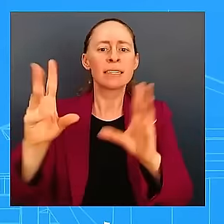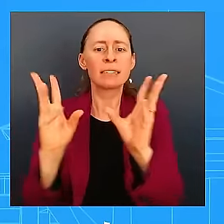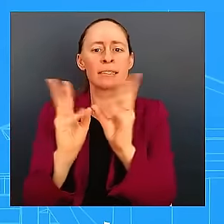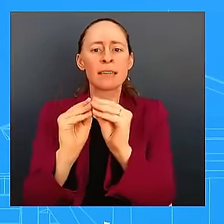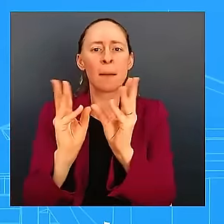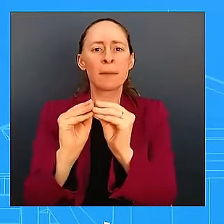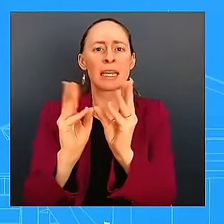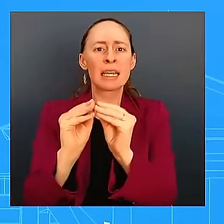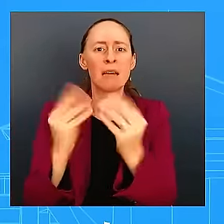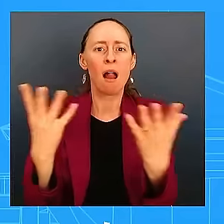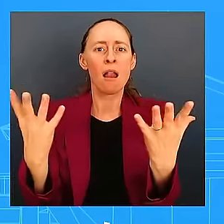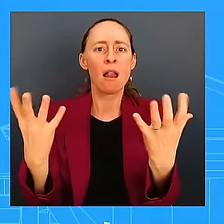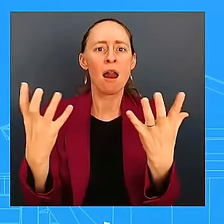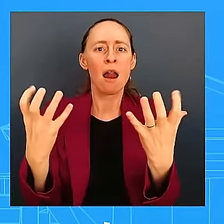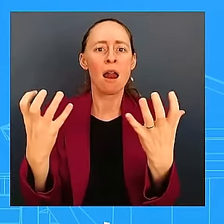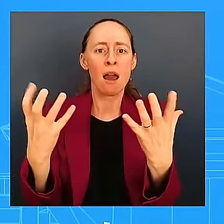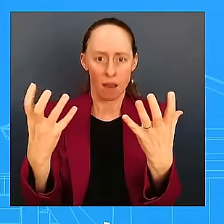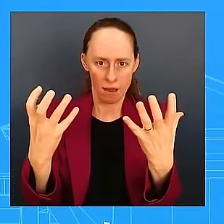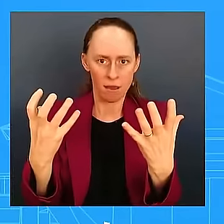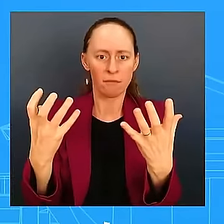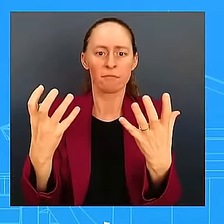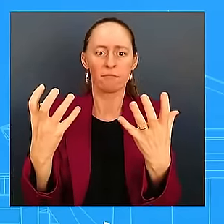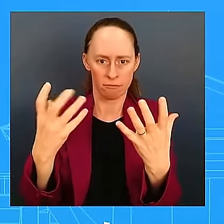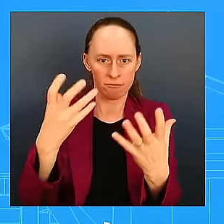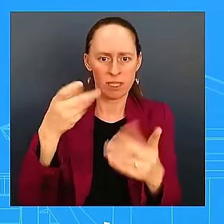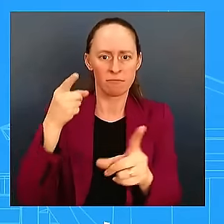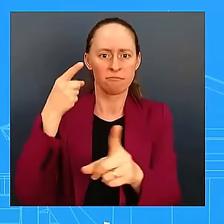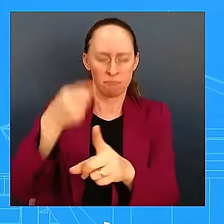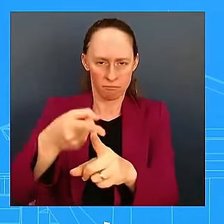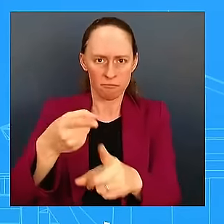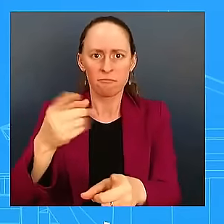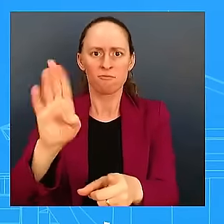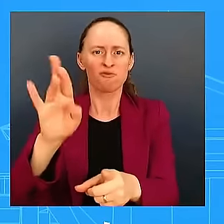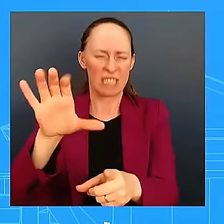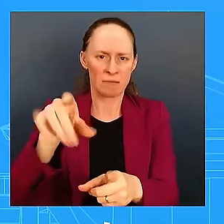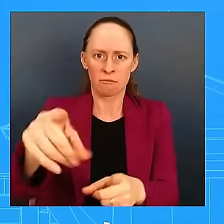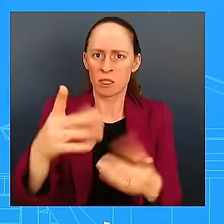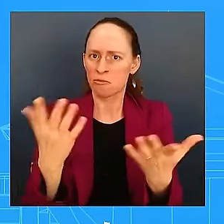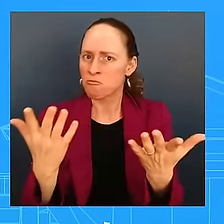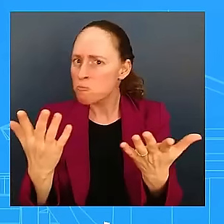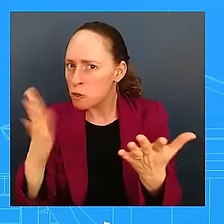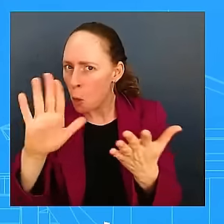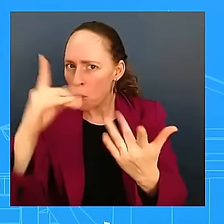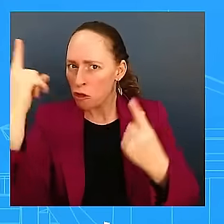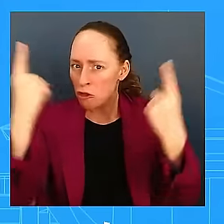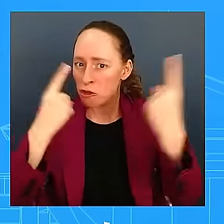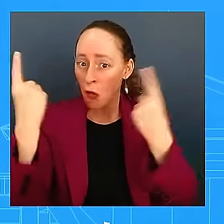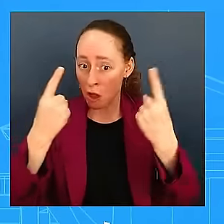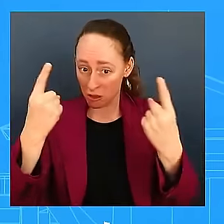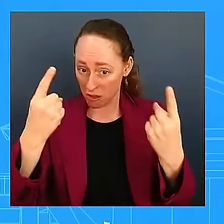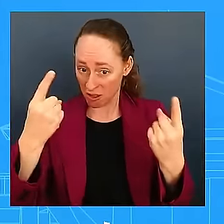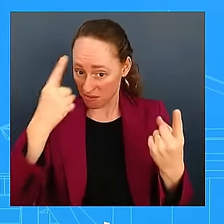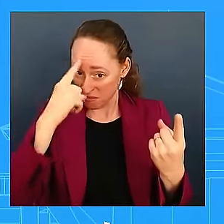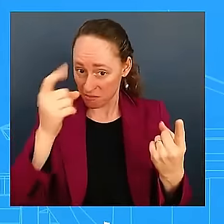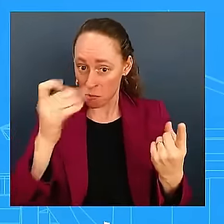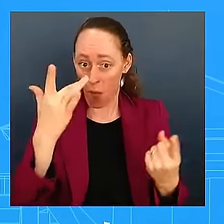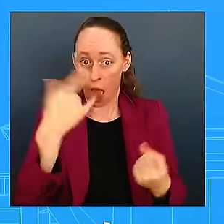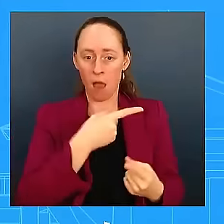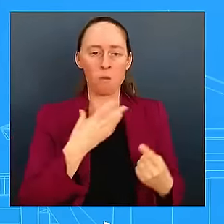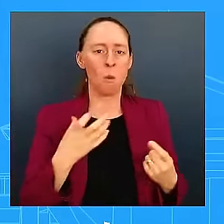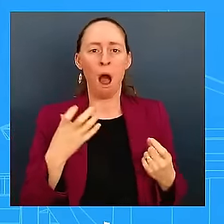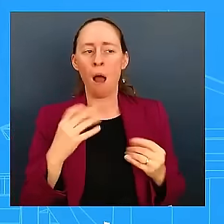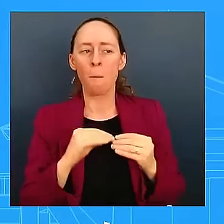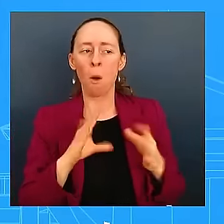how do you assess the geopolitical implications of Taliban's growing ties with China and Russia? So, look, we'll let the Taliban speak for themselves